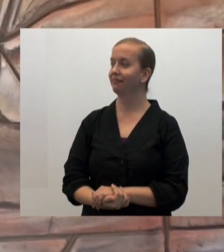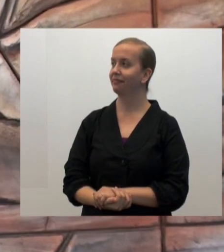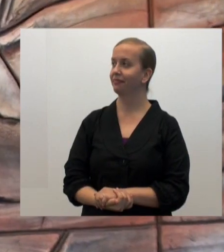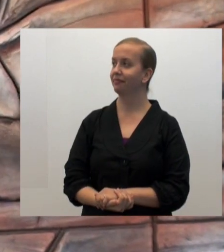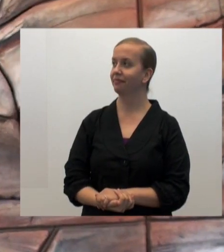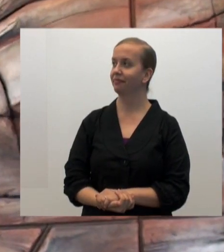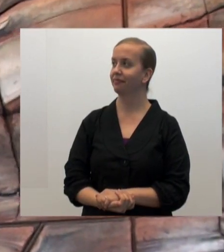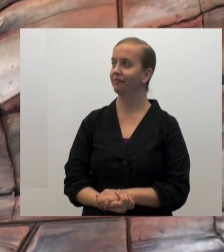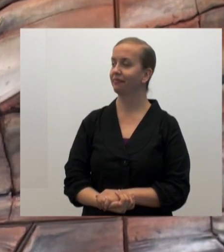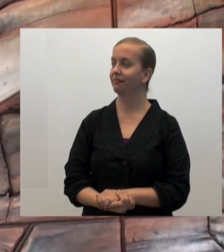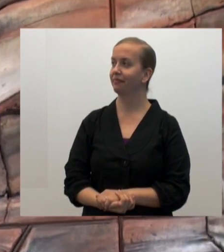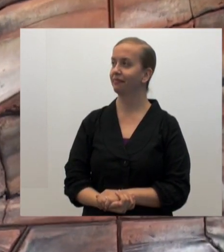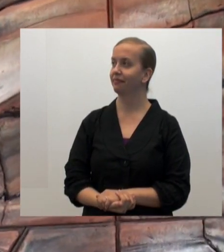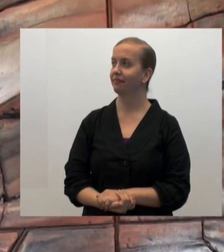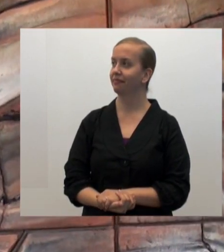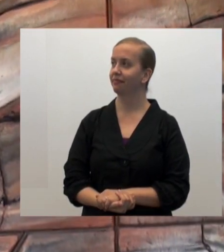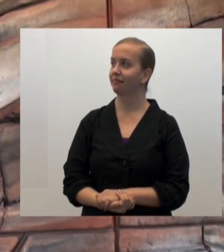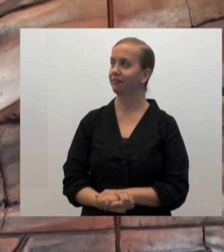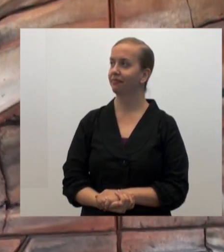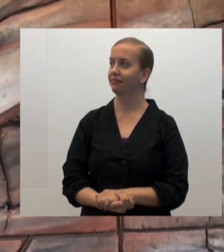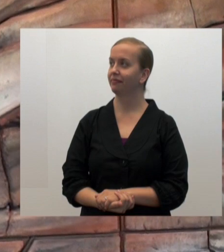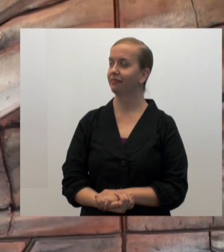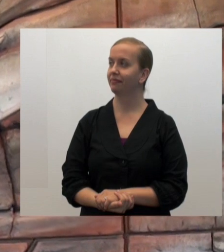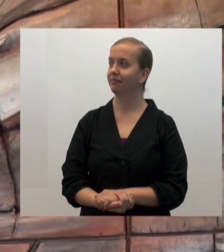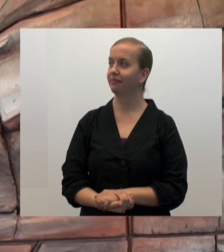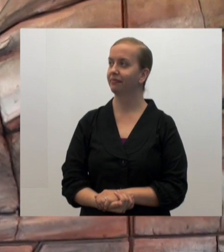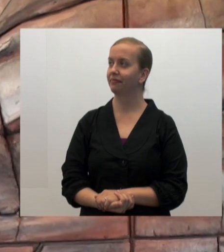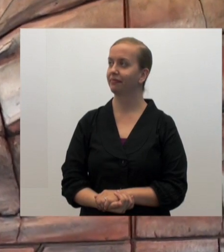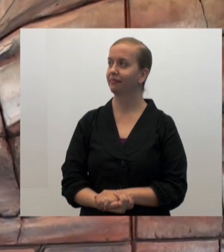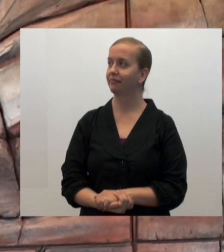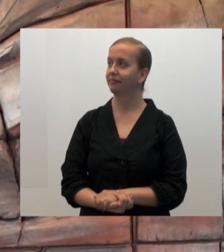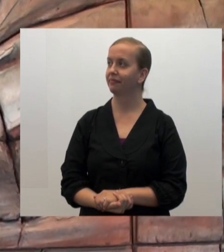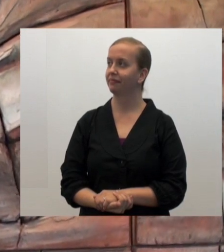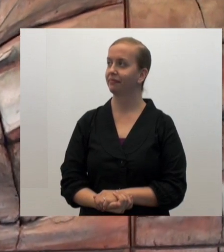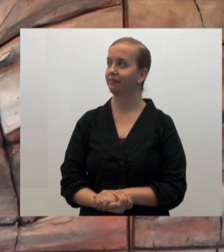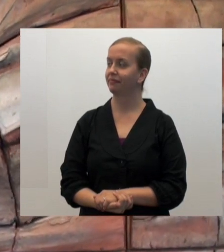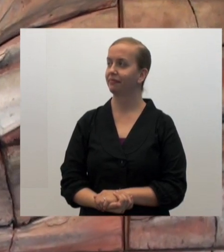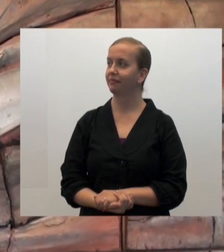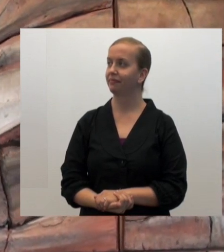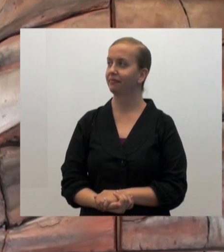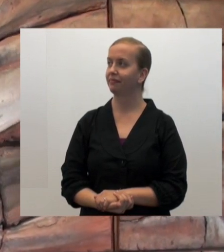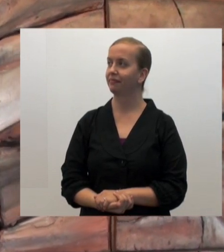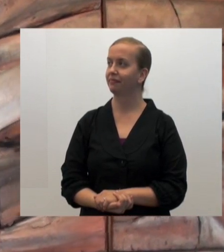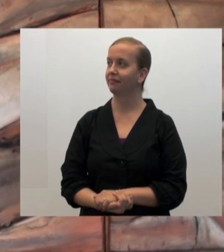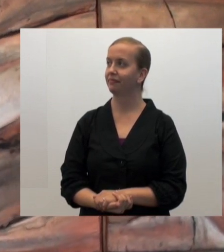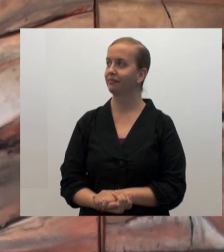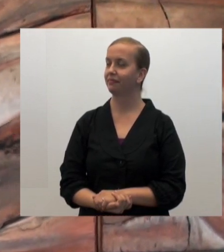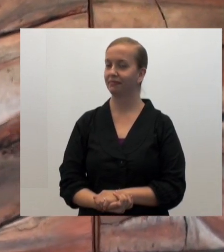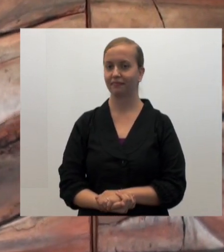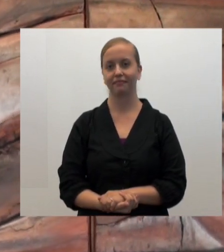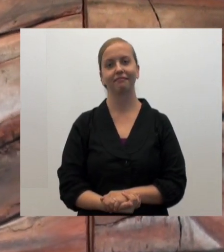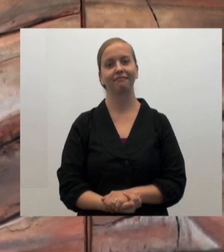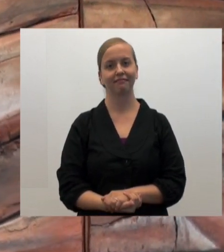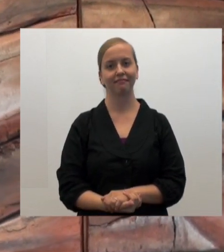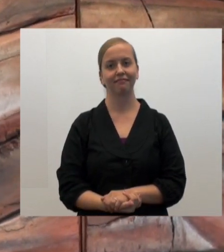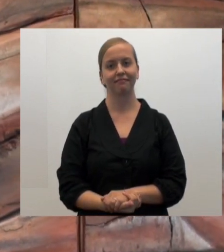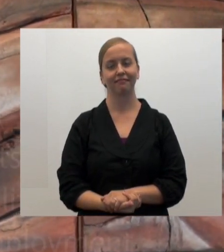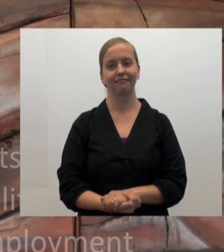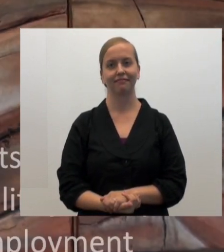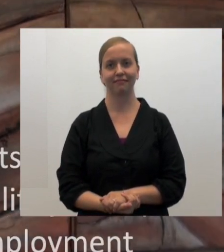Okay, well, thank you for coming today. It was wonderful having you here, and a pleasure. hope to see you again. Amen.